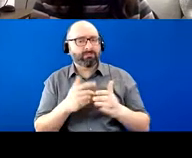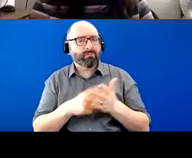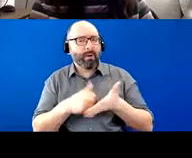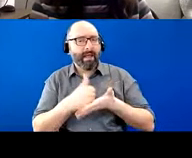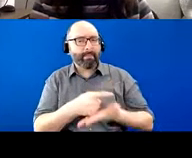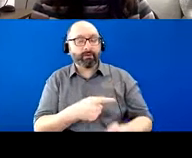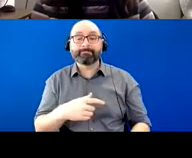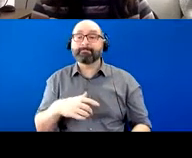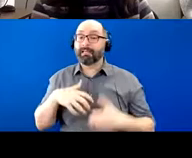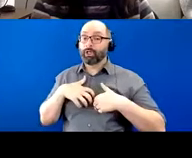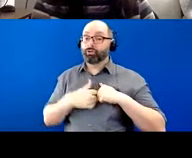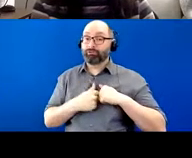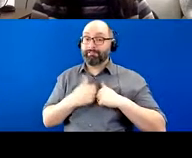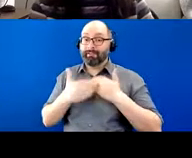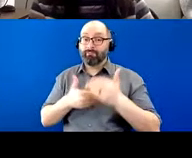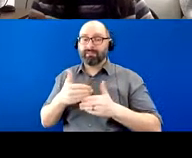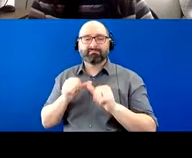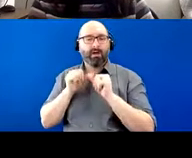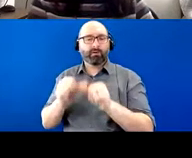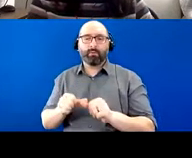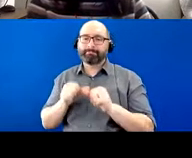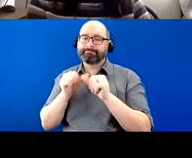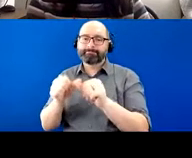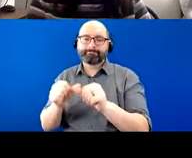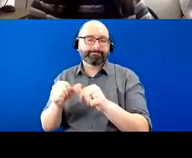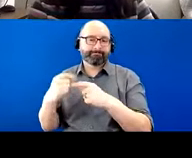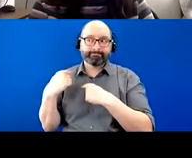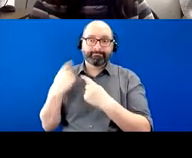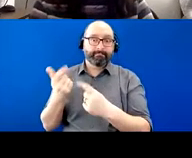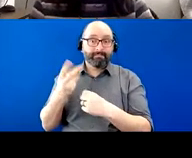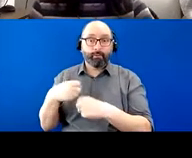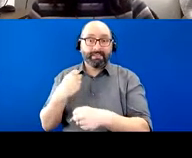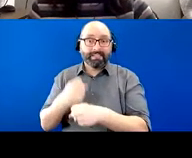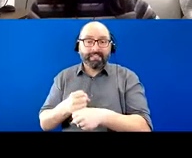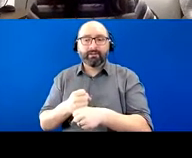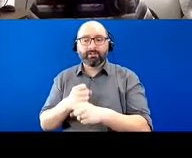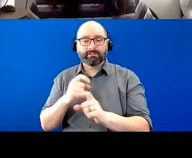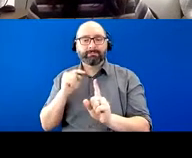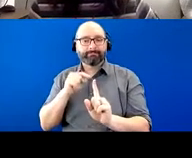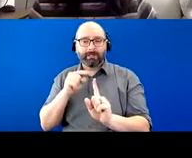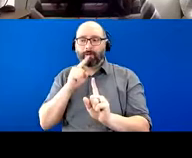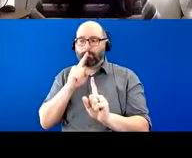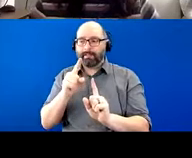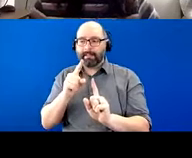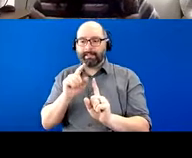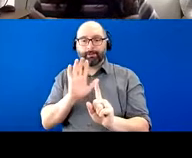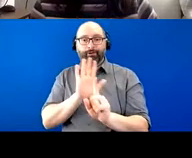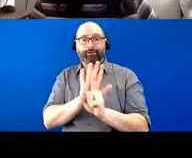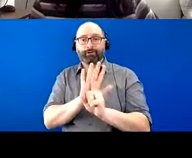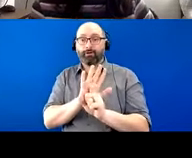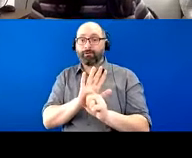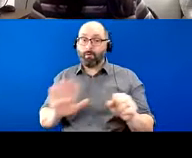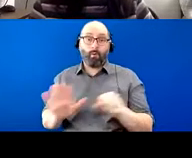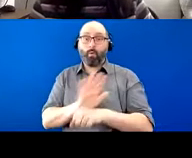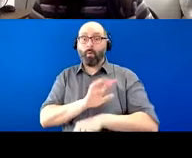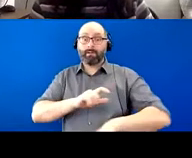the grieving process was ongoing since for the last few years, um, she'd really centered her time, all her